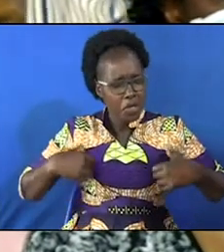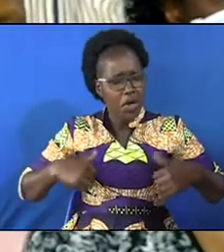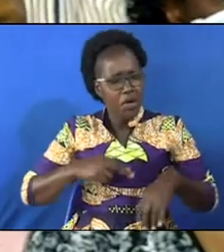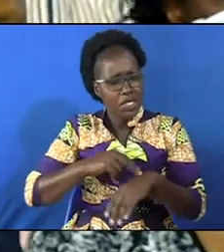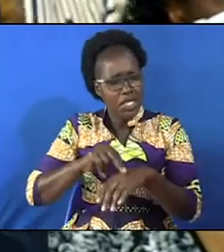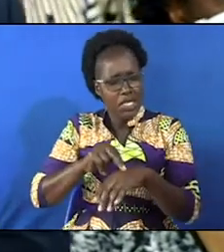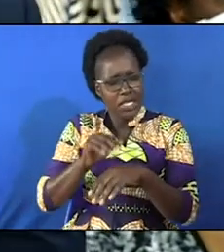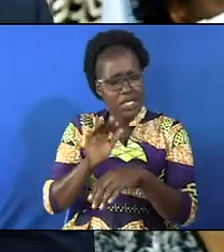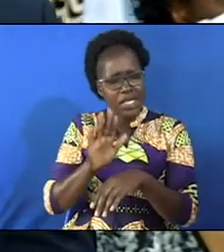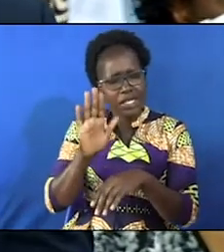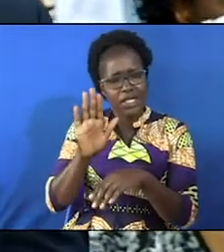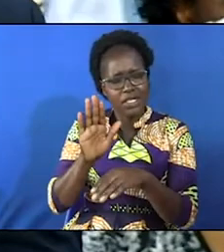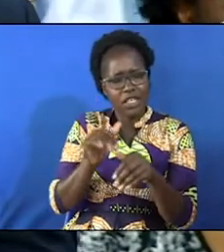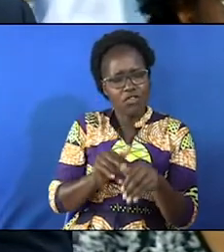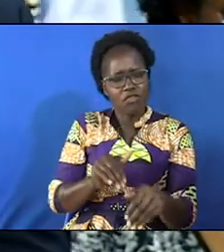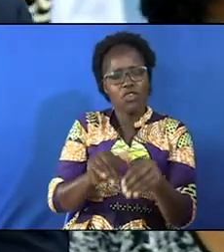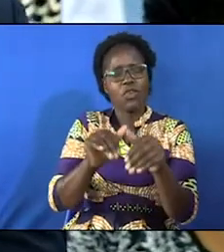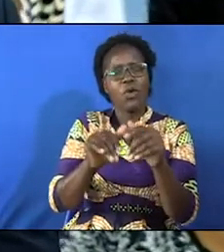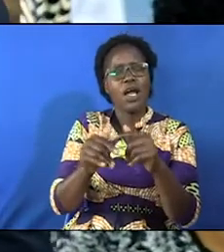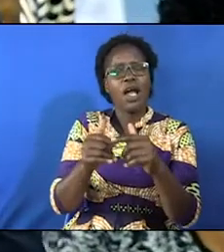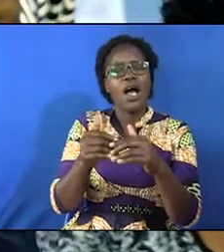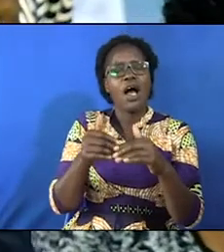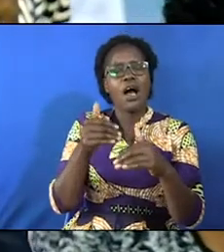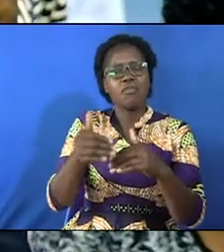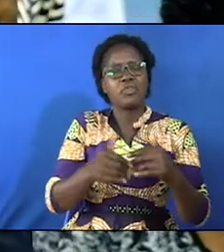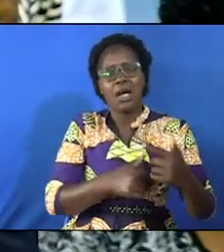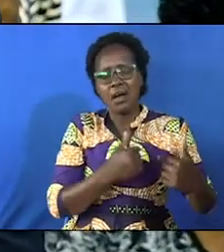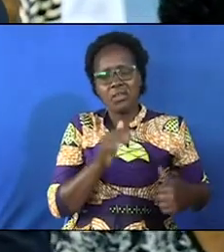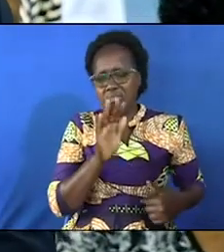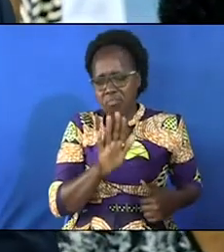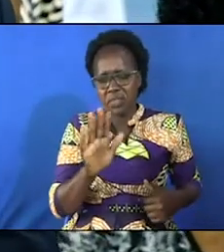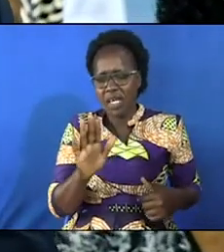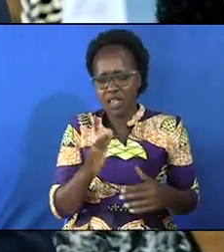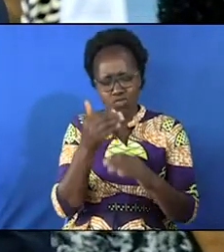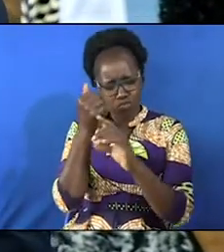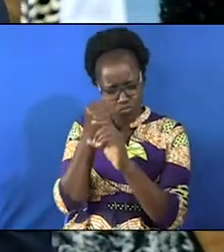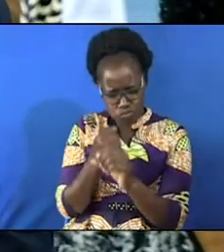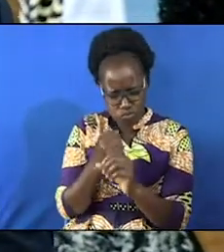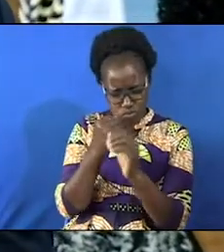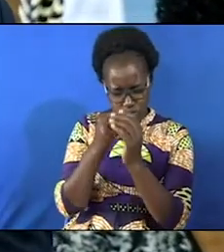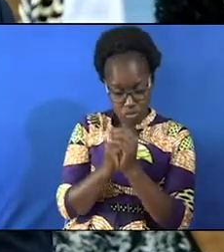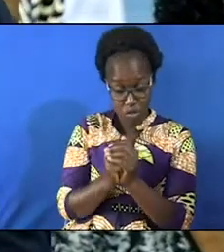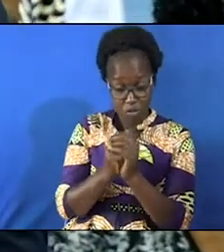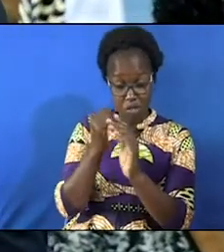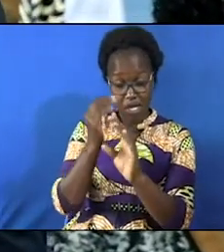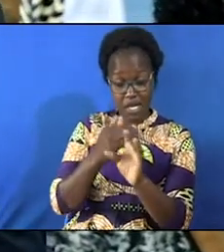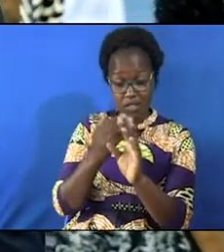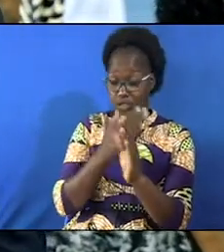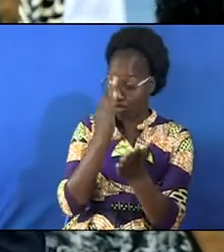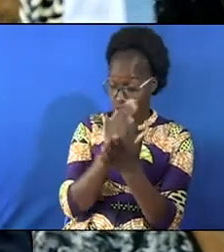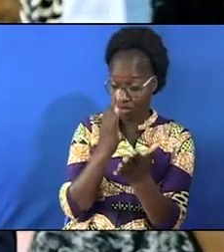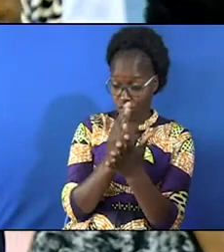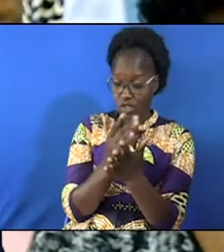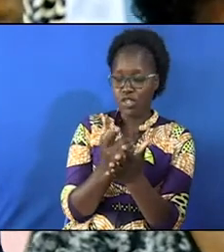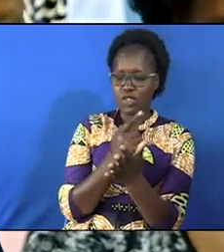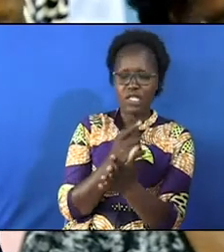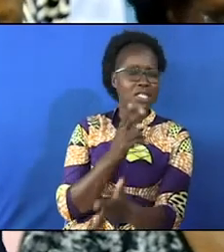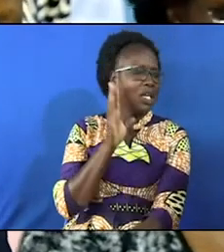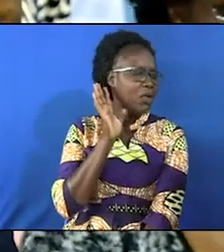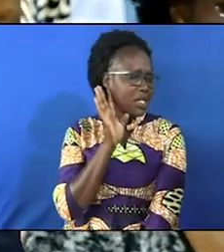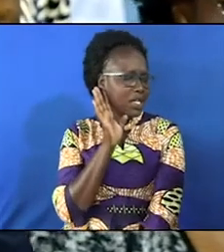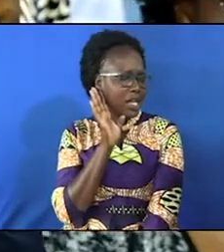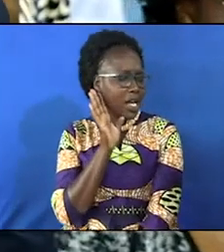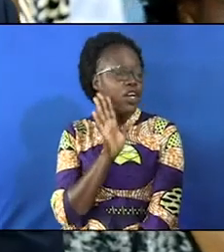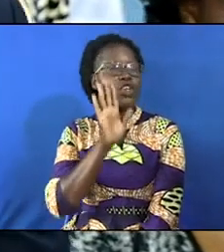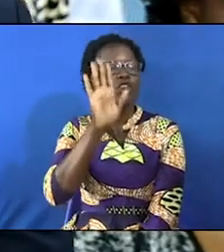nature and following after the dictates of their hearts worshiping idols but even though that was true you said they will hear